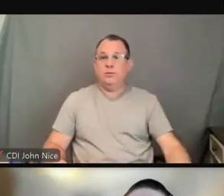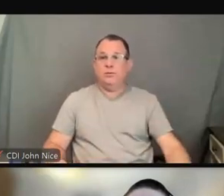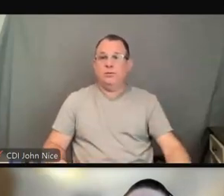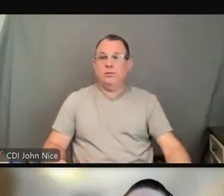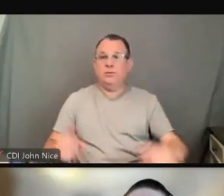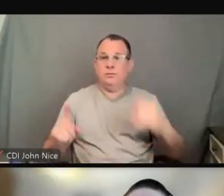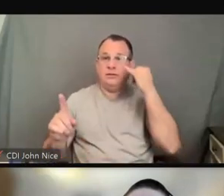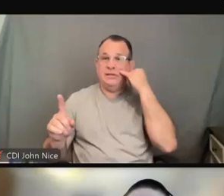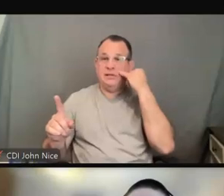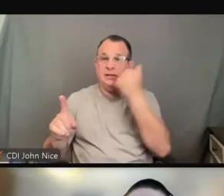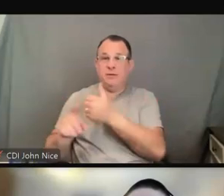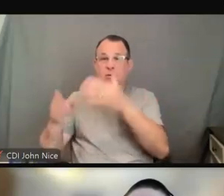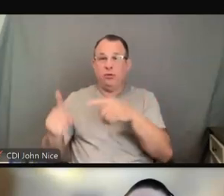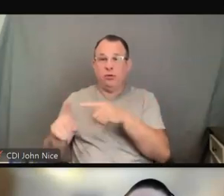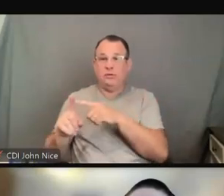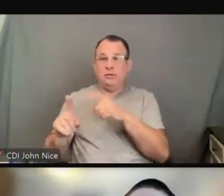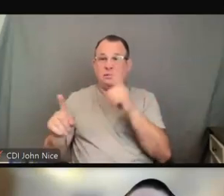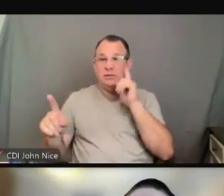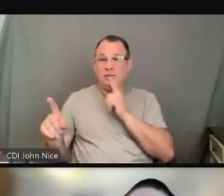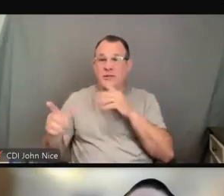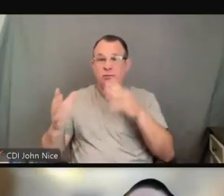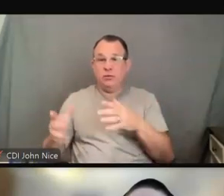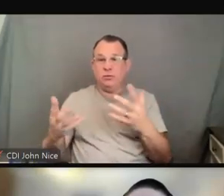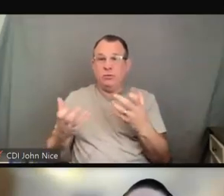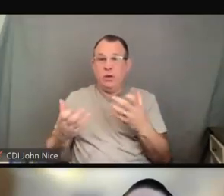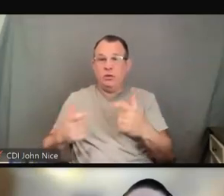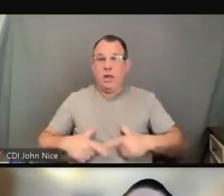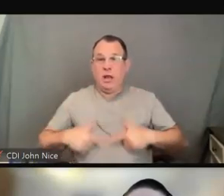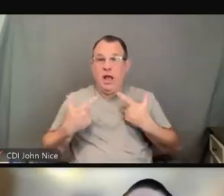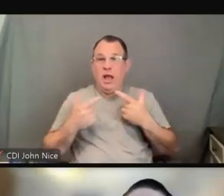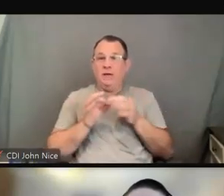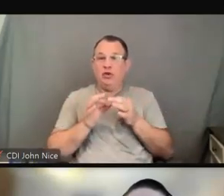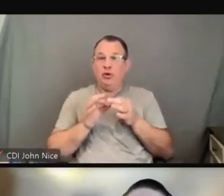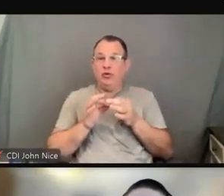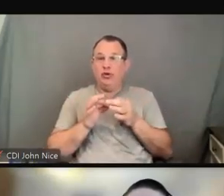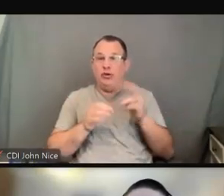because the VRI is too small or too hard to follow?